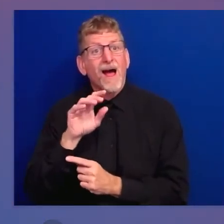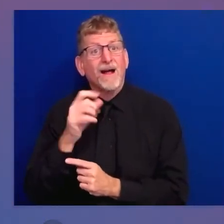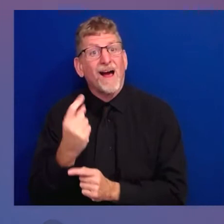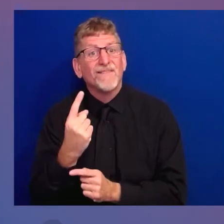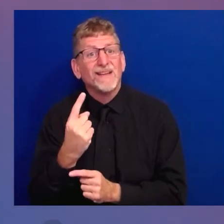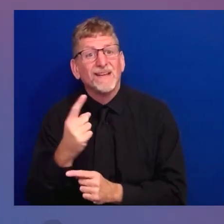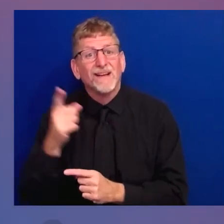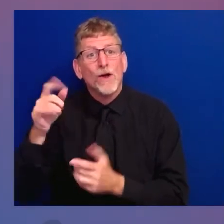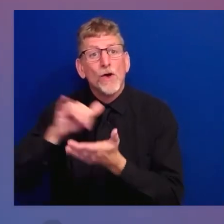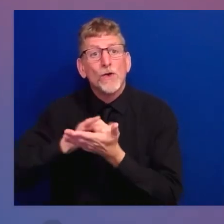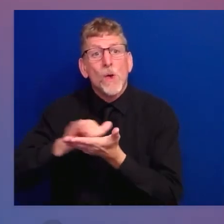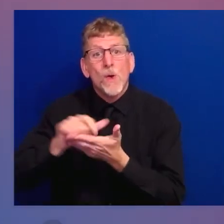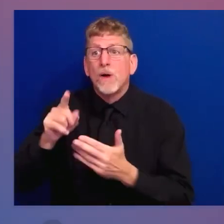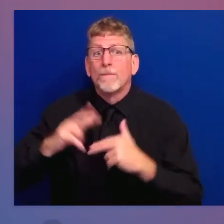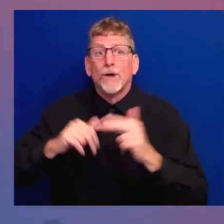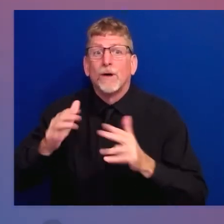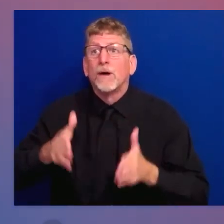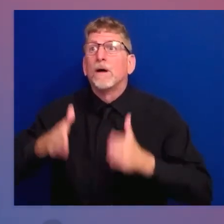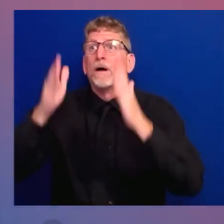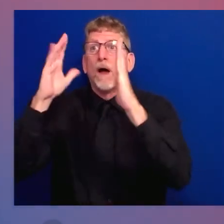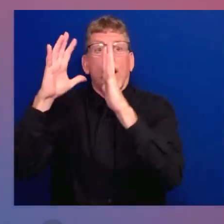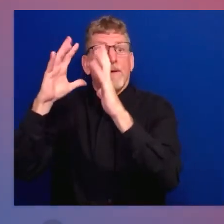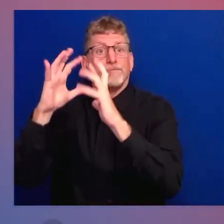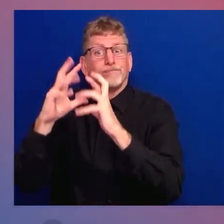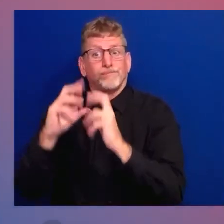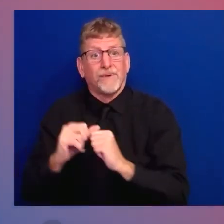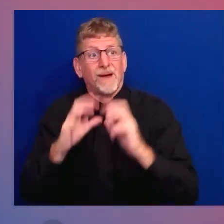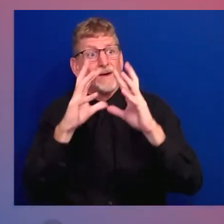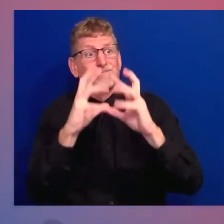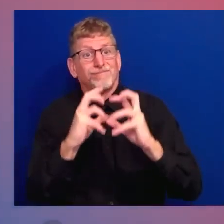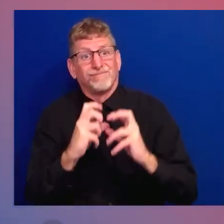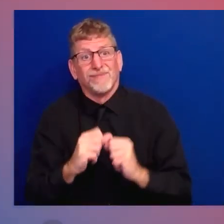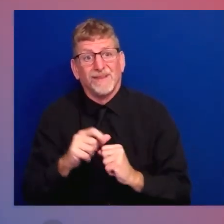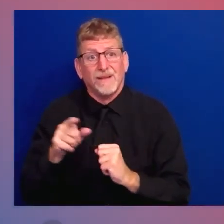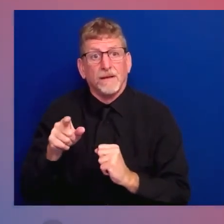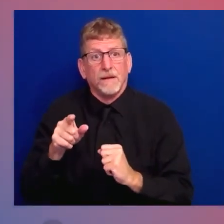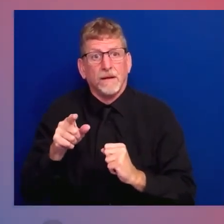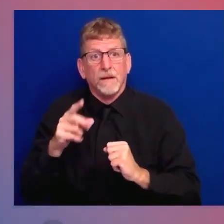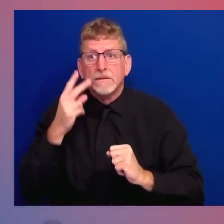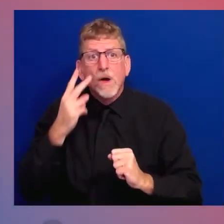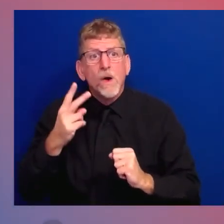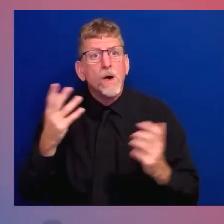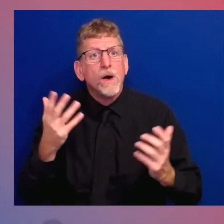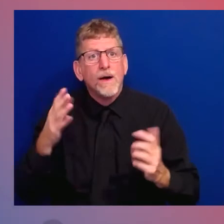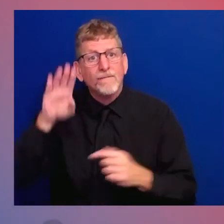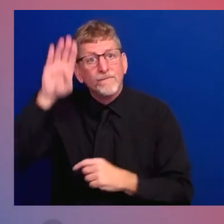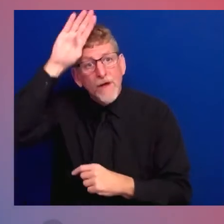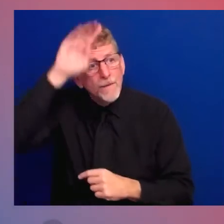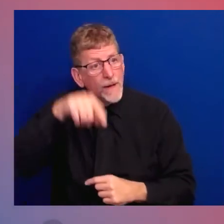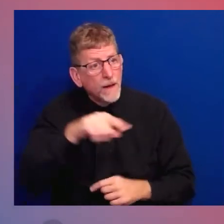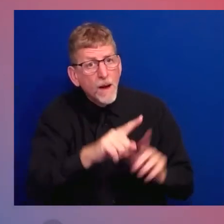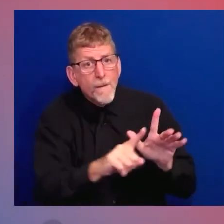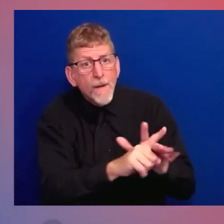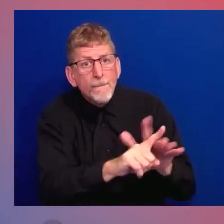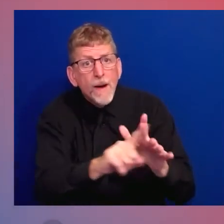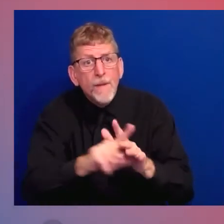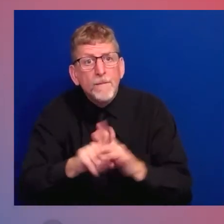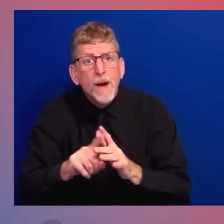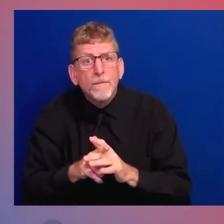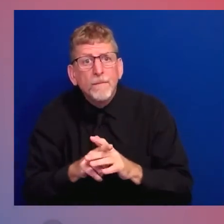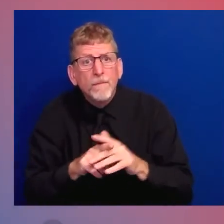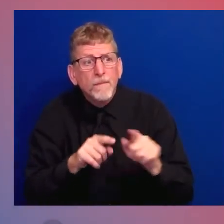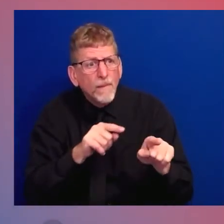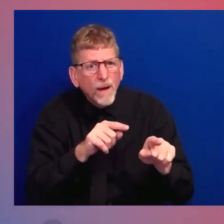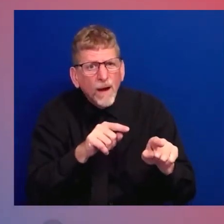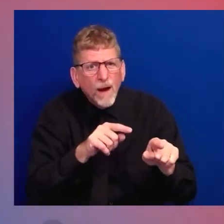firefighters who, in fact, were because of the toxic smoke they inhaled. Finally, finally, because